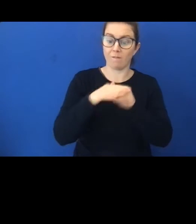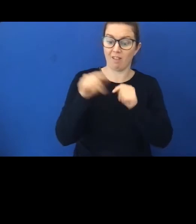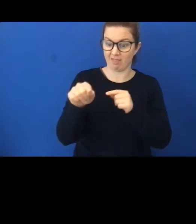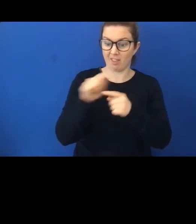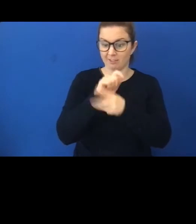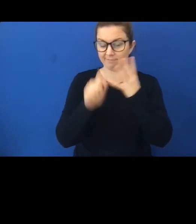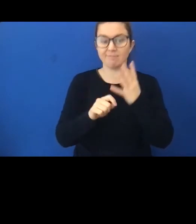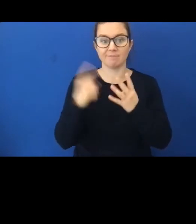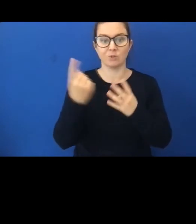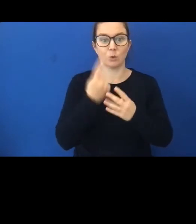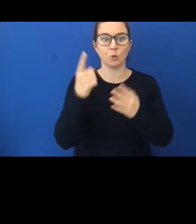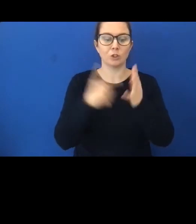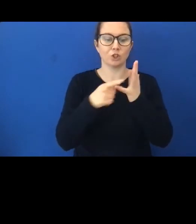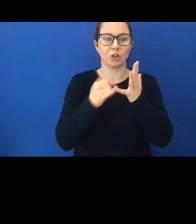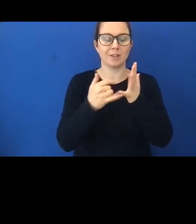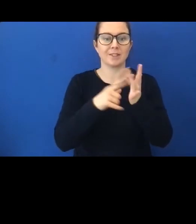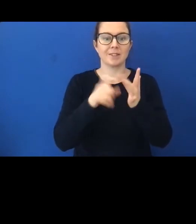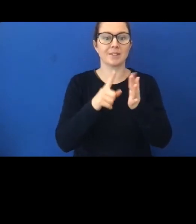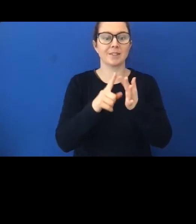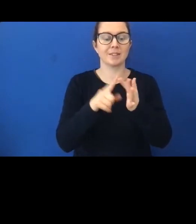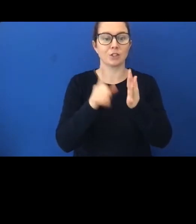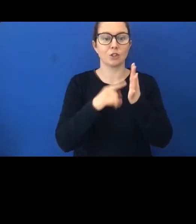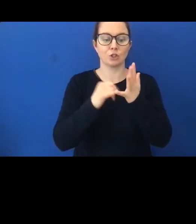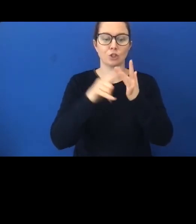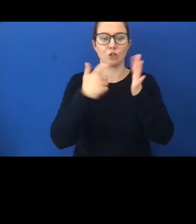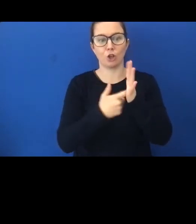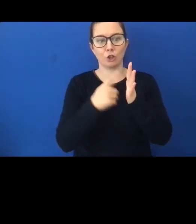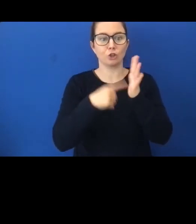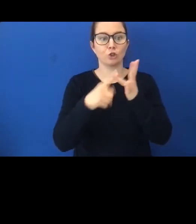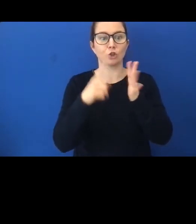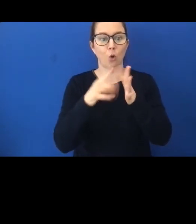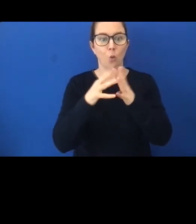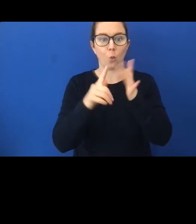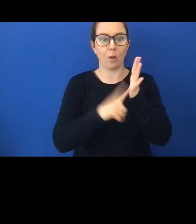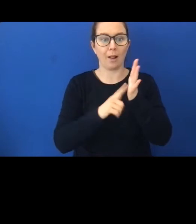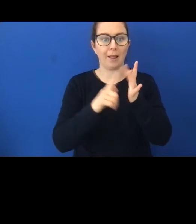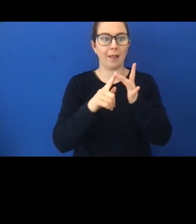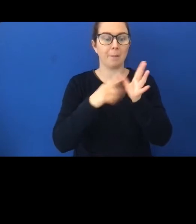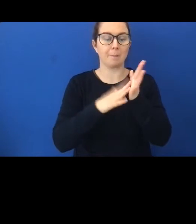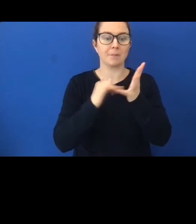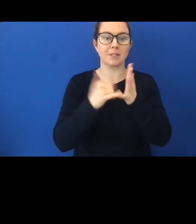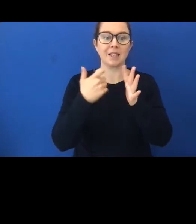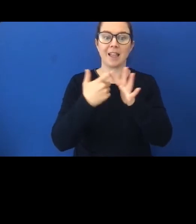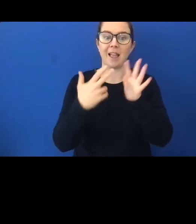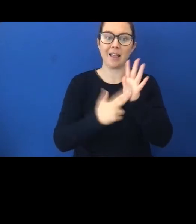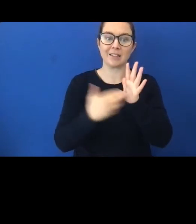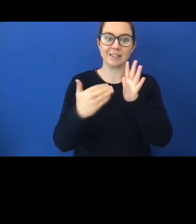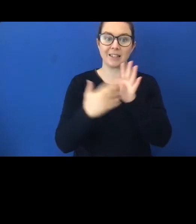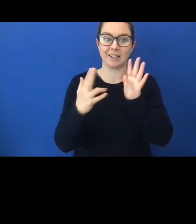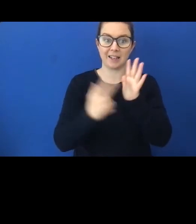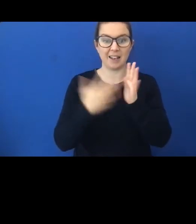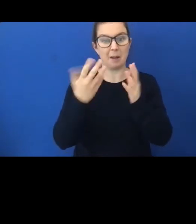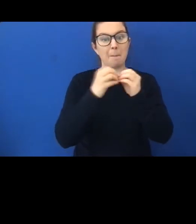Speaker, the Honourable Justice Sir Joe Williams, KNZM. If you haven't read his bio yet, here is